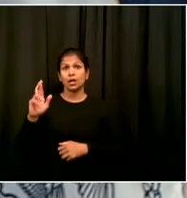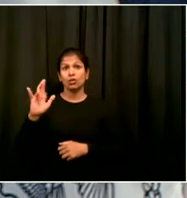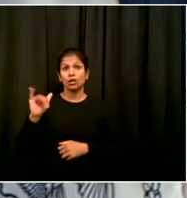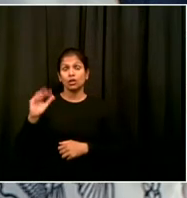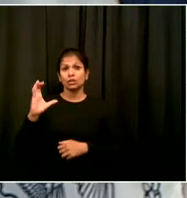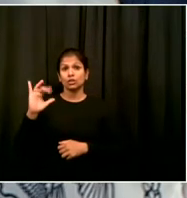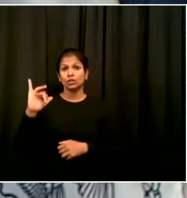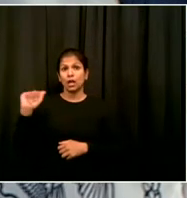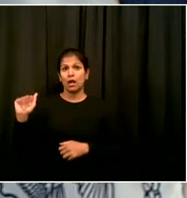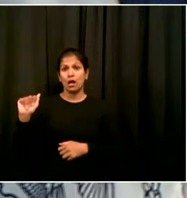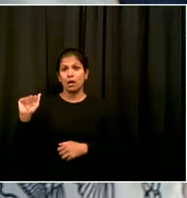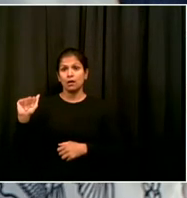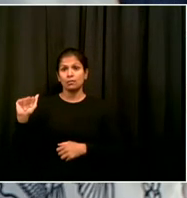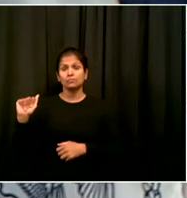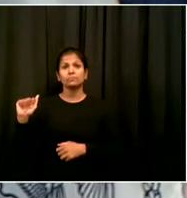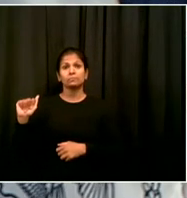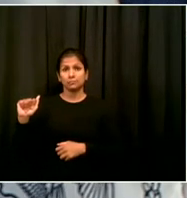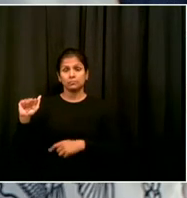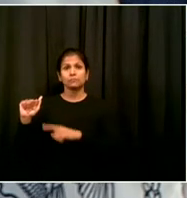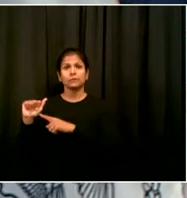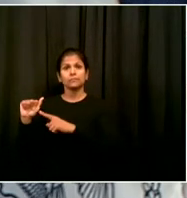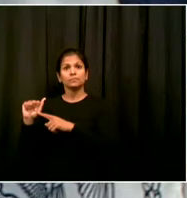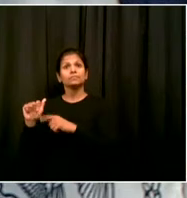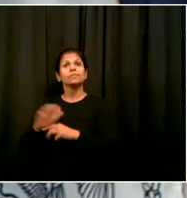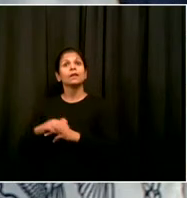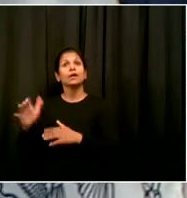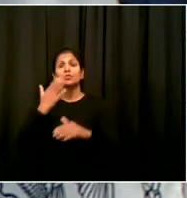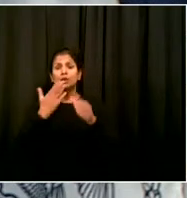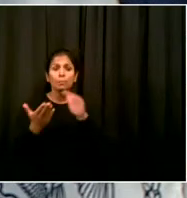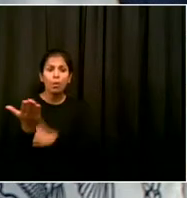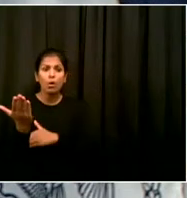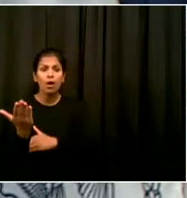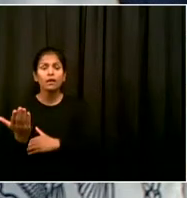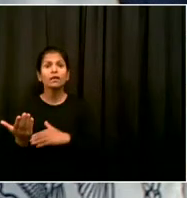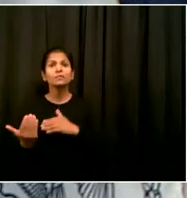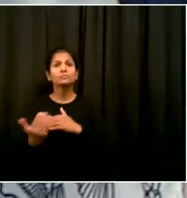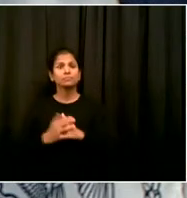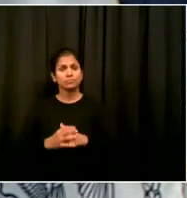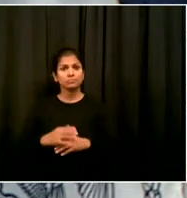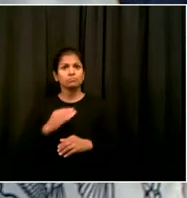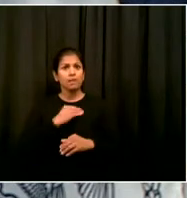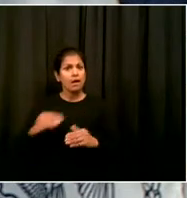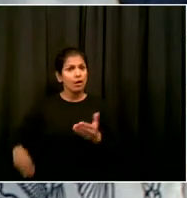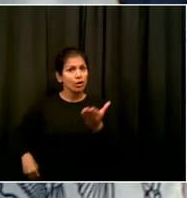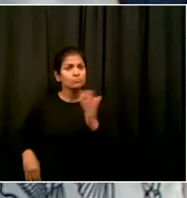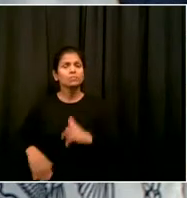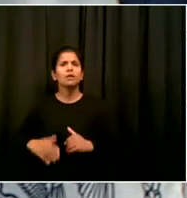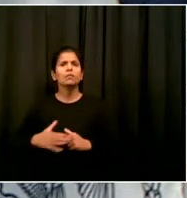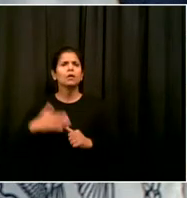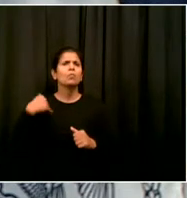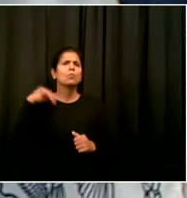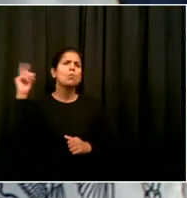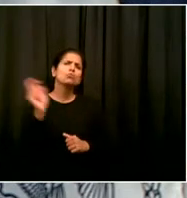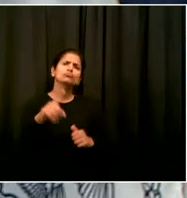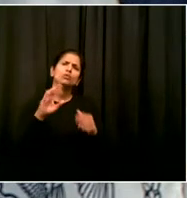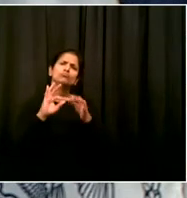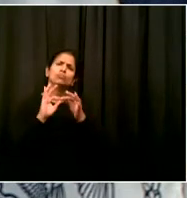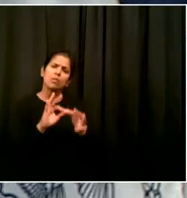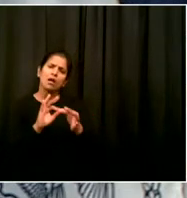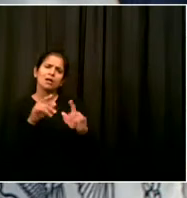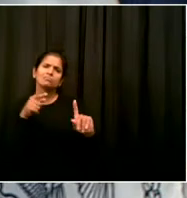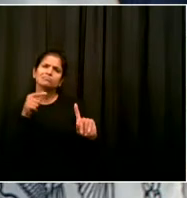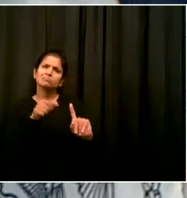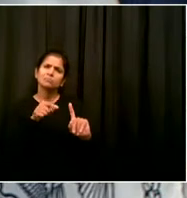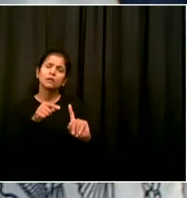question to your open restaurant announcement today, open streets announcement today. I'm wondering, a lot of restaurant owners